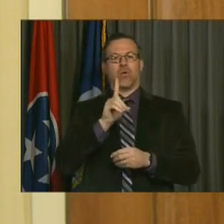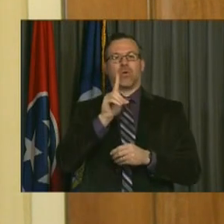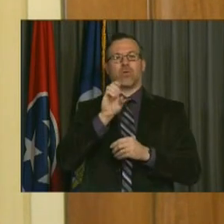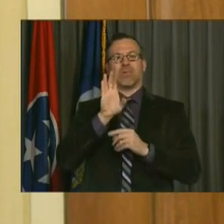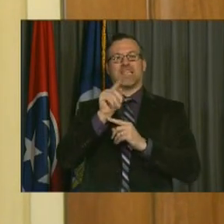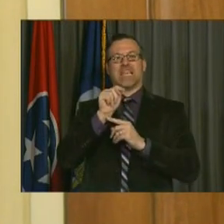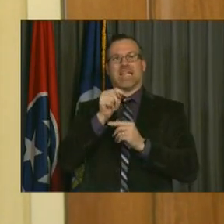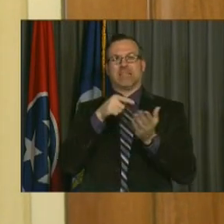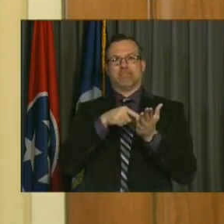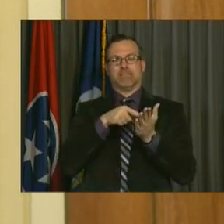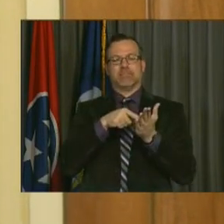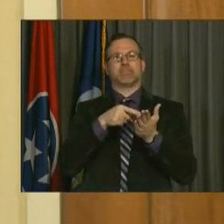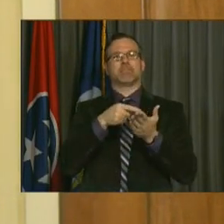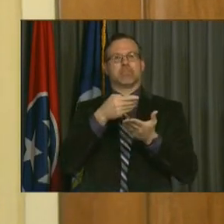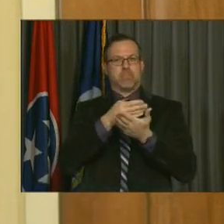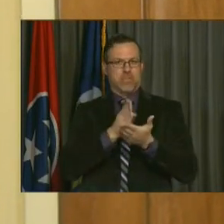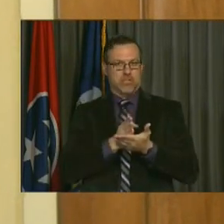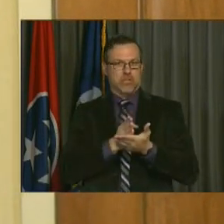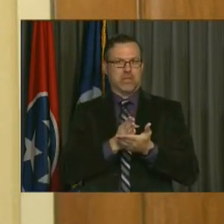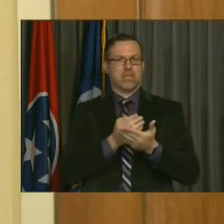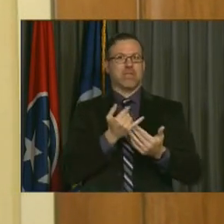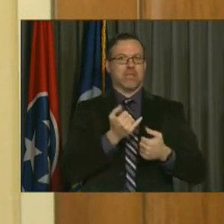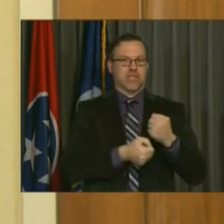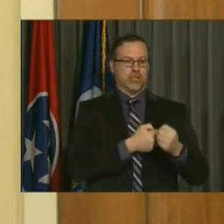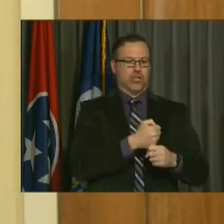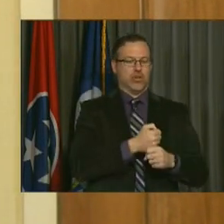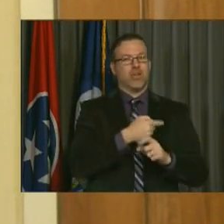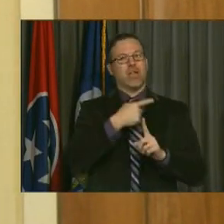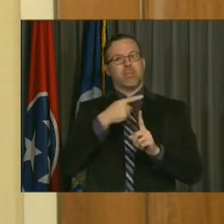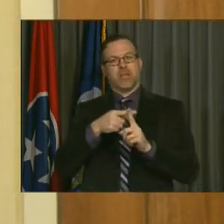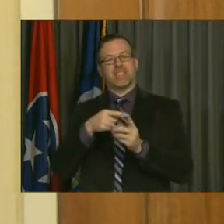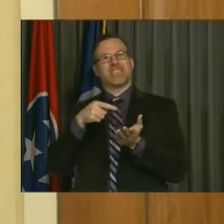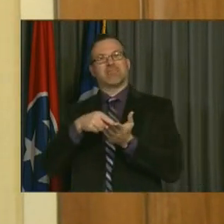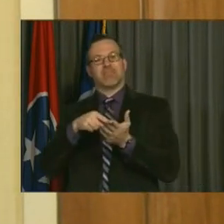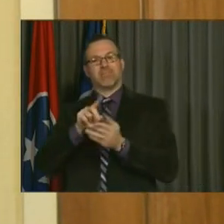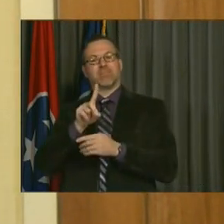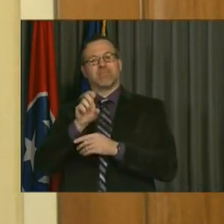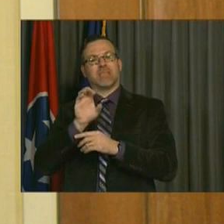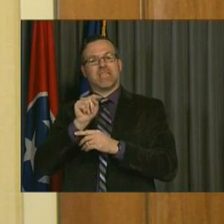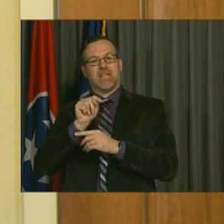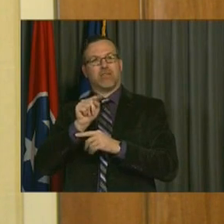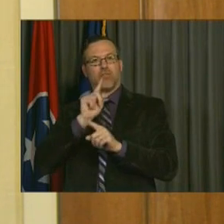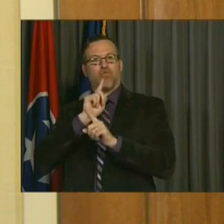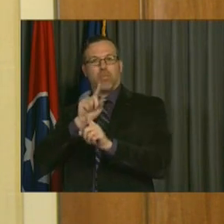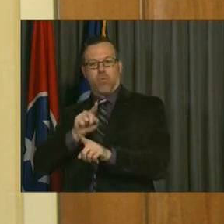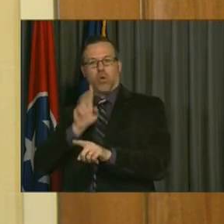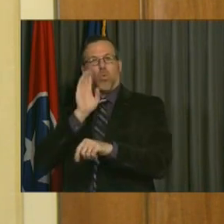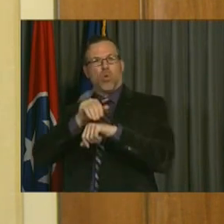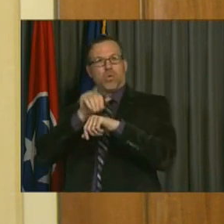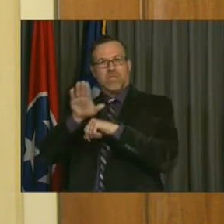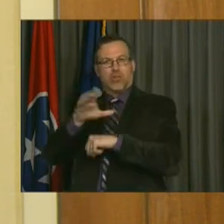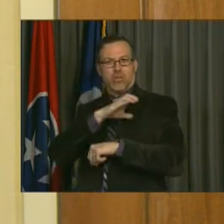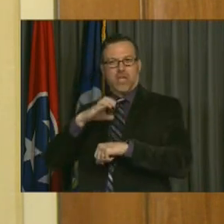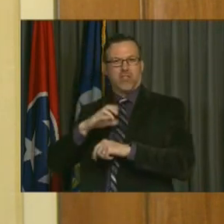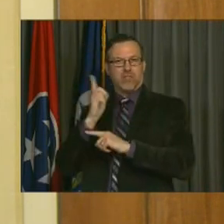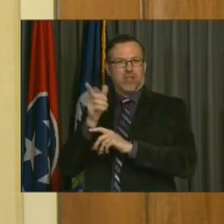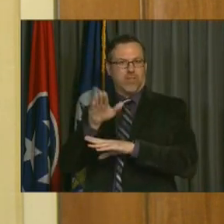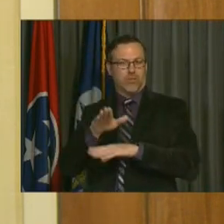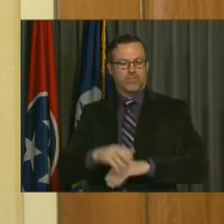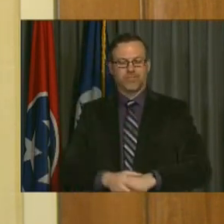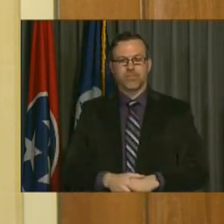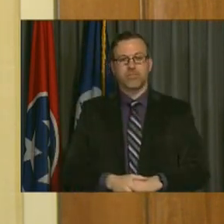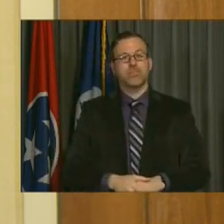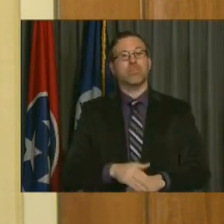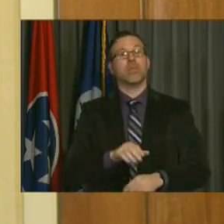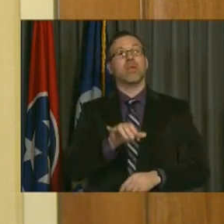as well as the debt report that will be sent to Council later this afternoon. The annual report